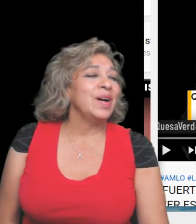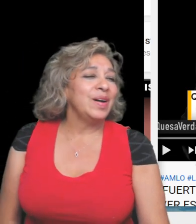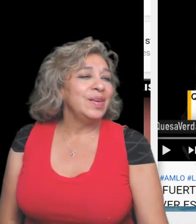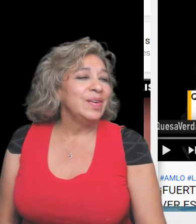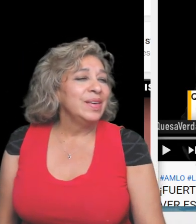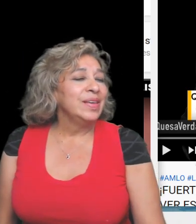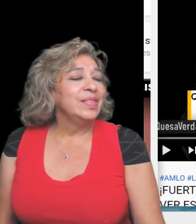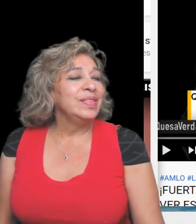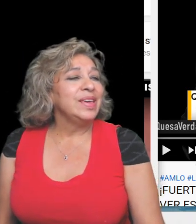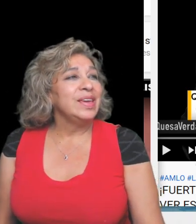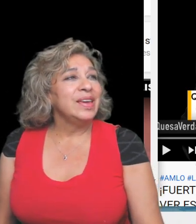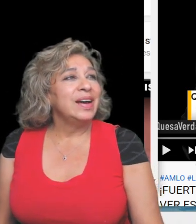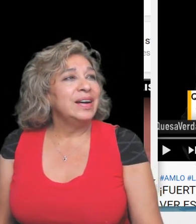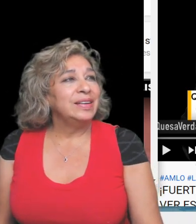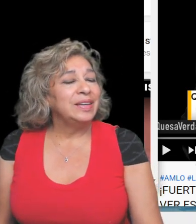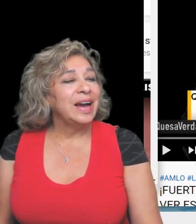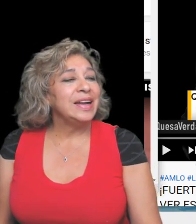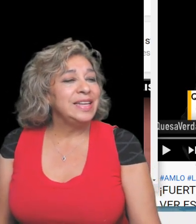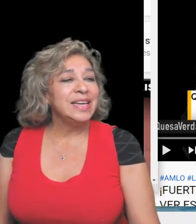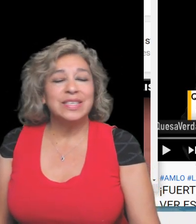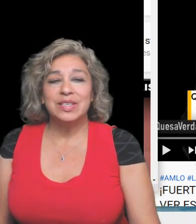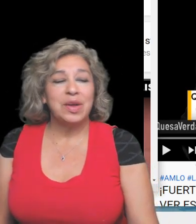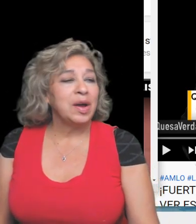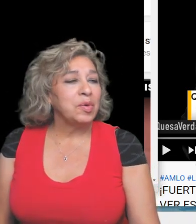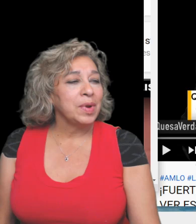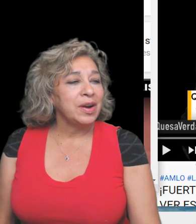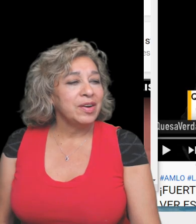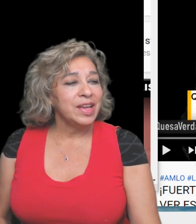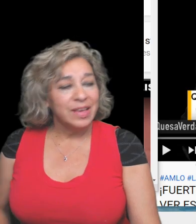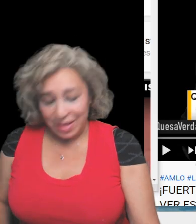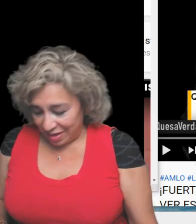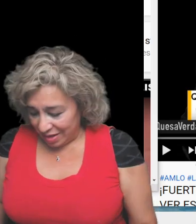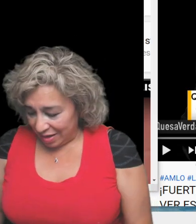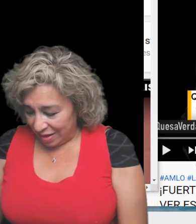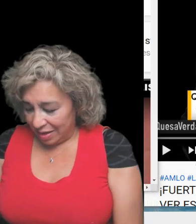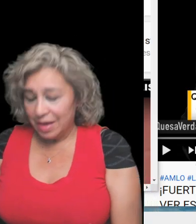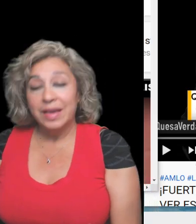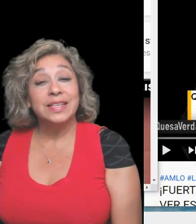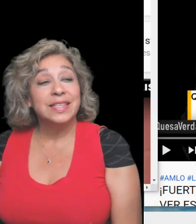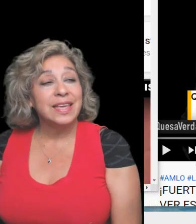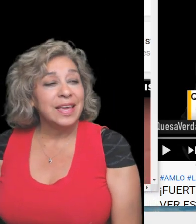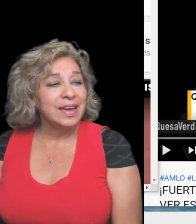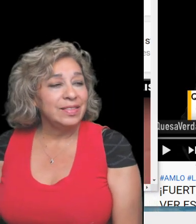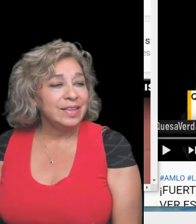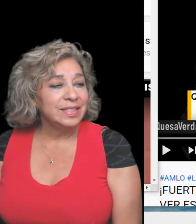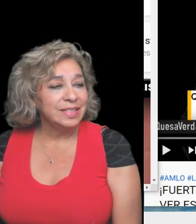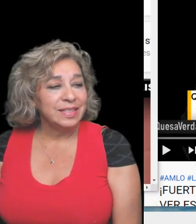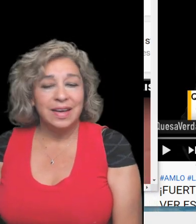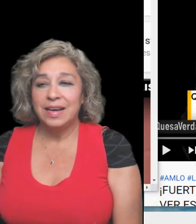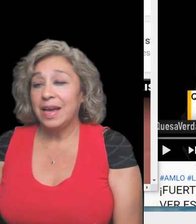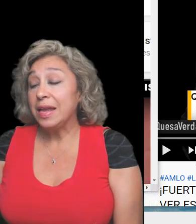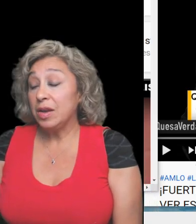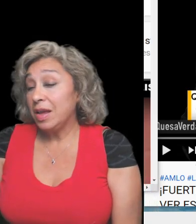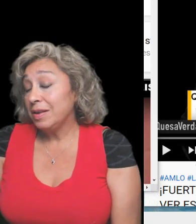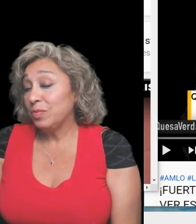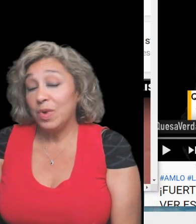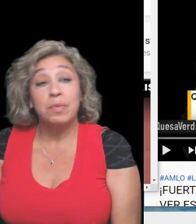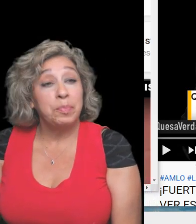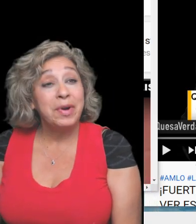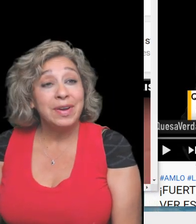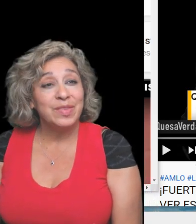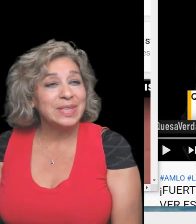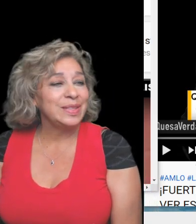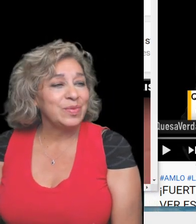him the ideas regarding his thinking on this and and